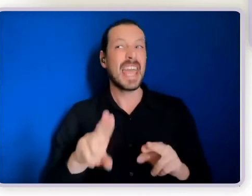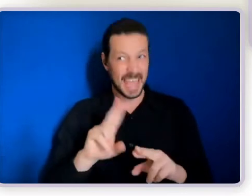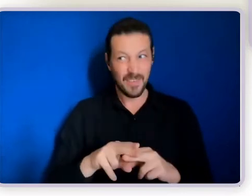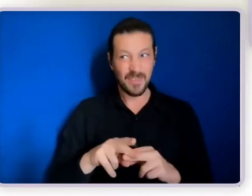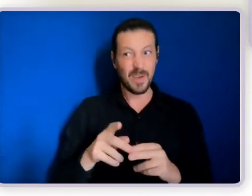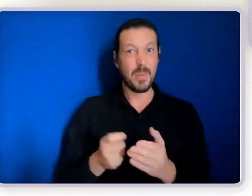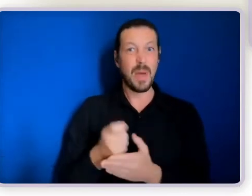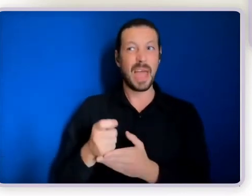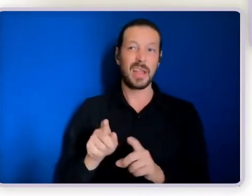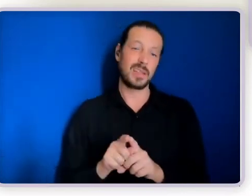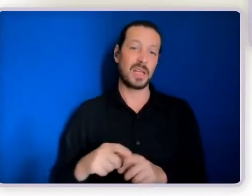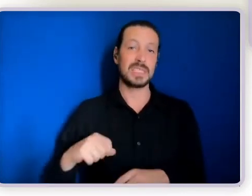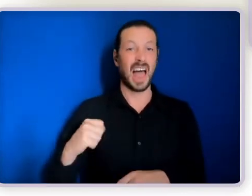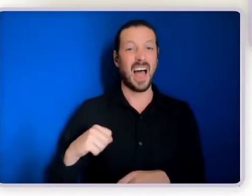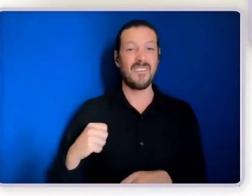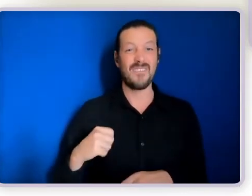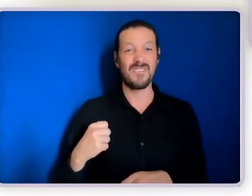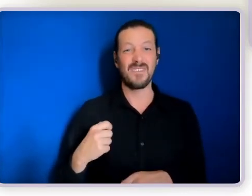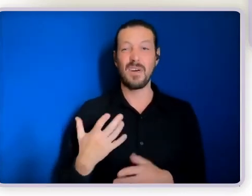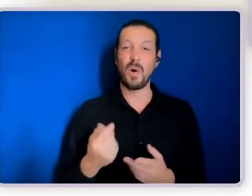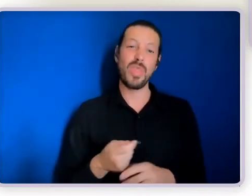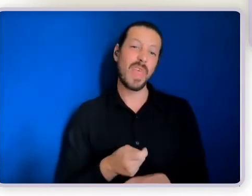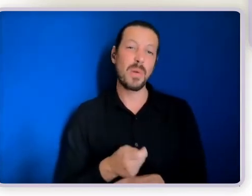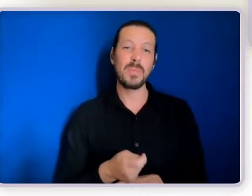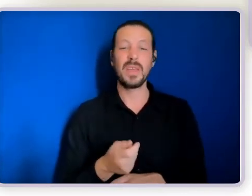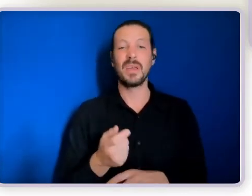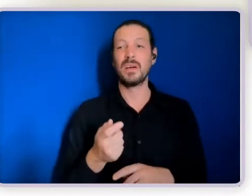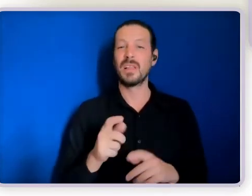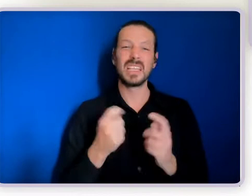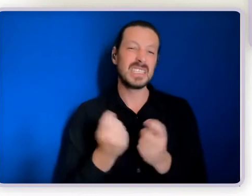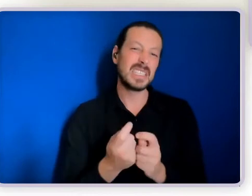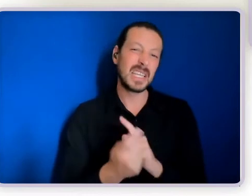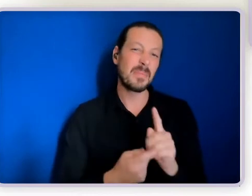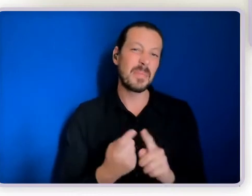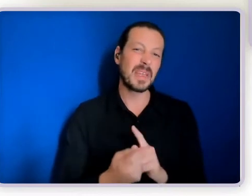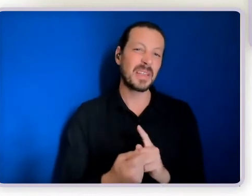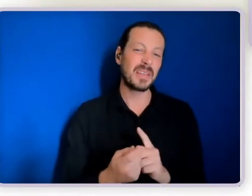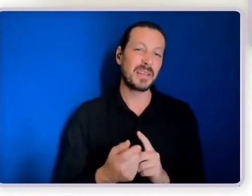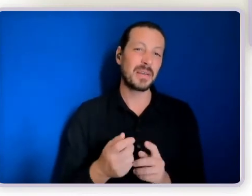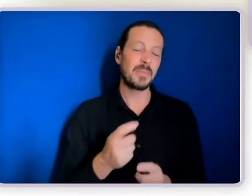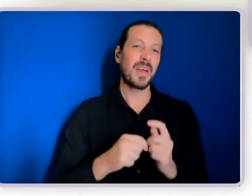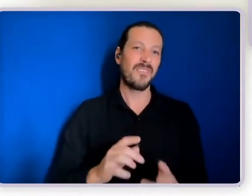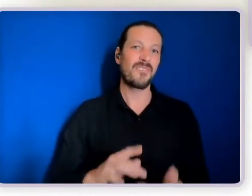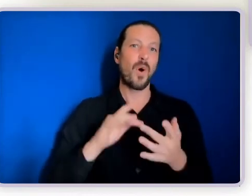staff team meeting or a therapy meeting or something of that nature. And it loses its